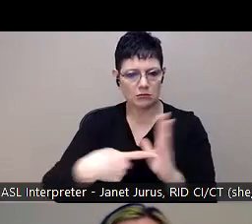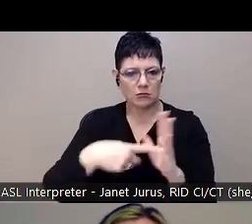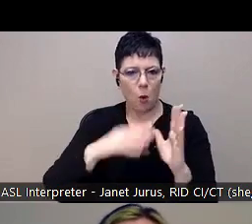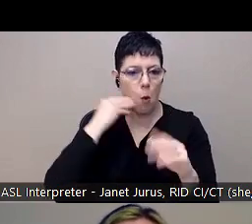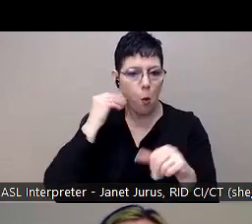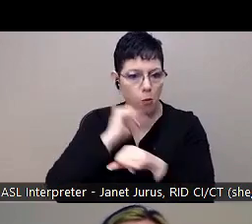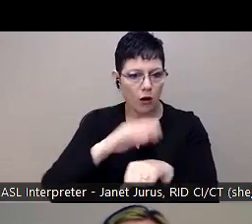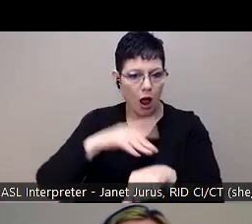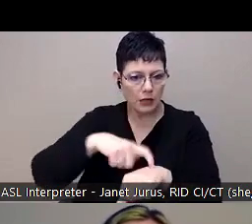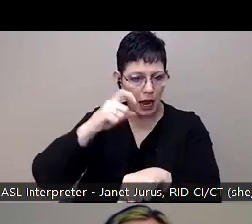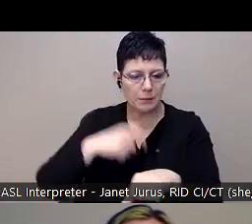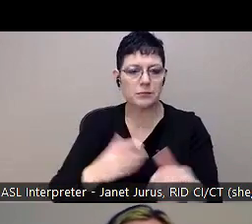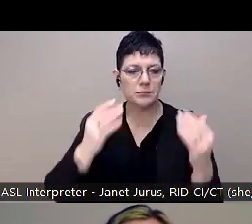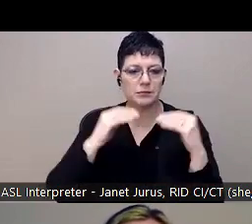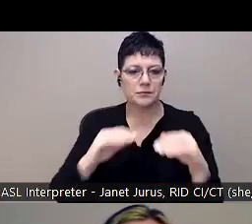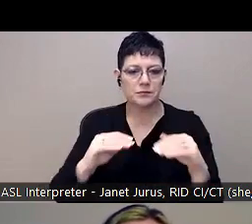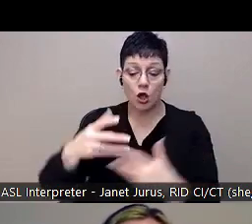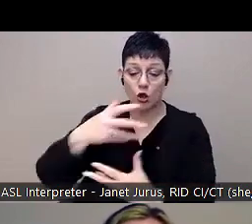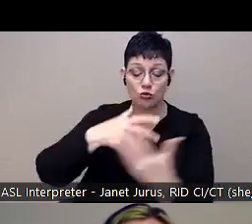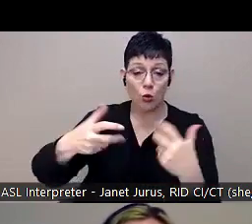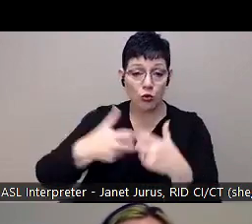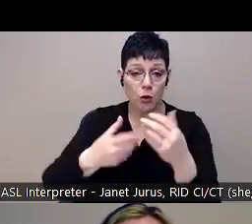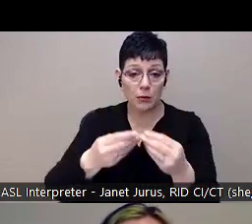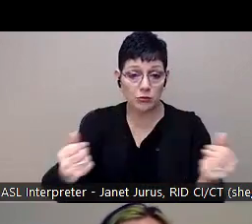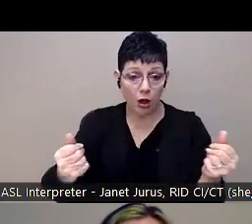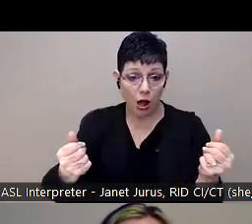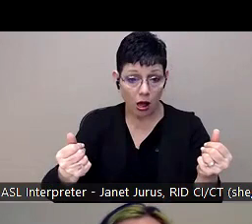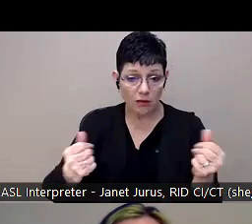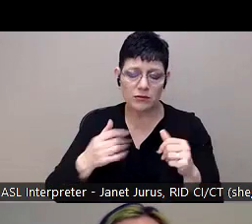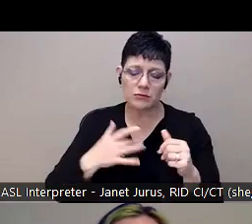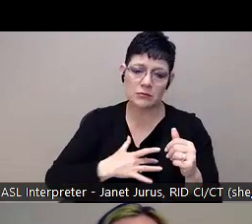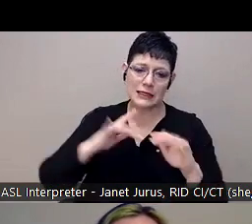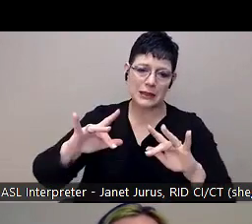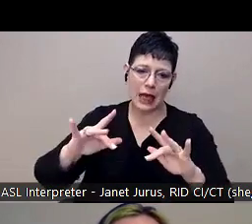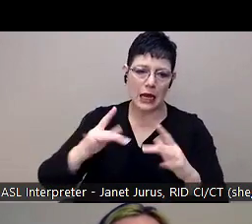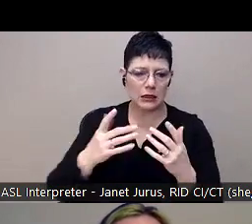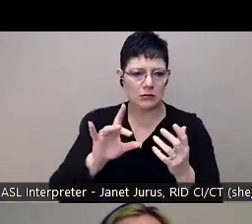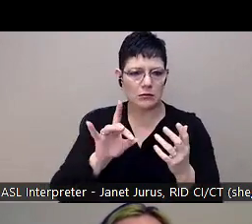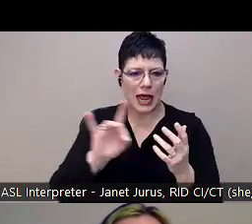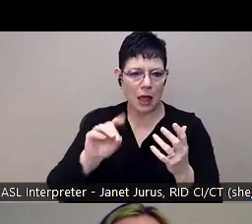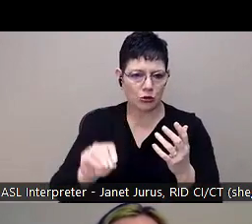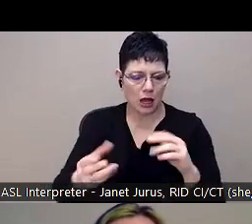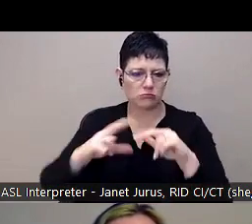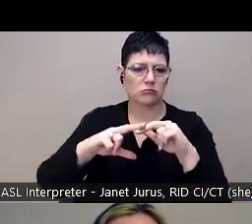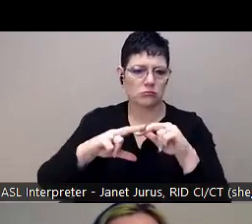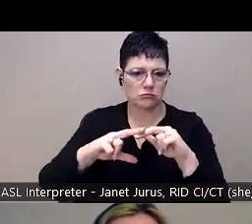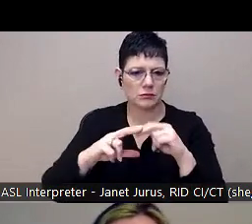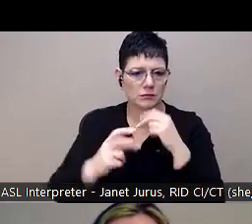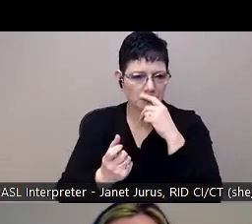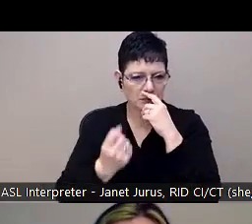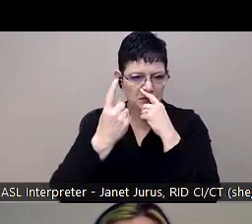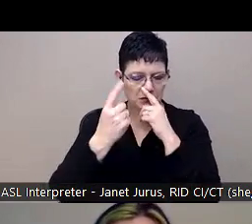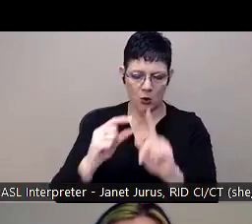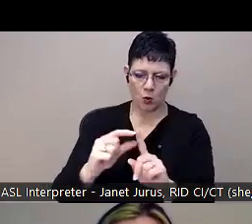88% showed an improvement in social problem solving and empathetic behaviors. Um, empathy is something that can be